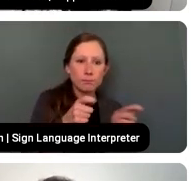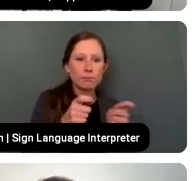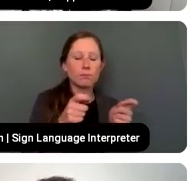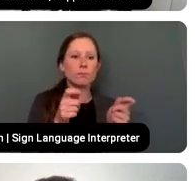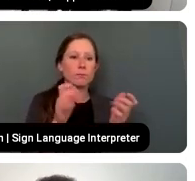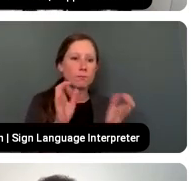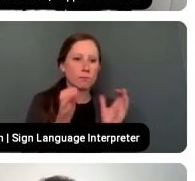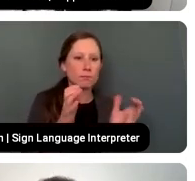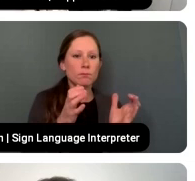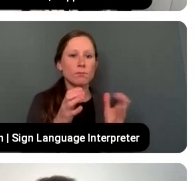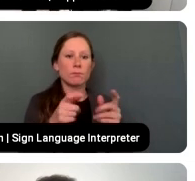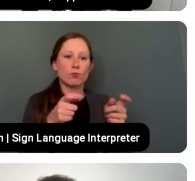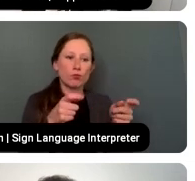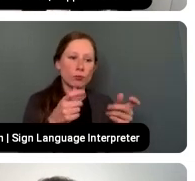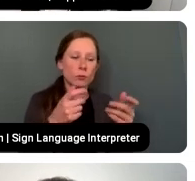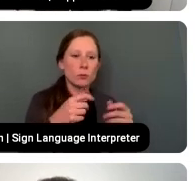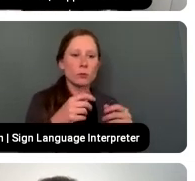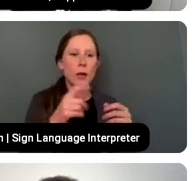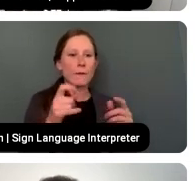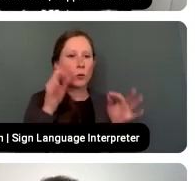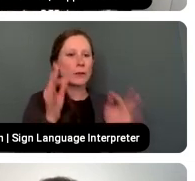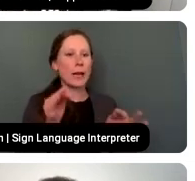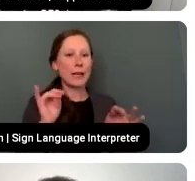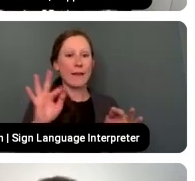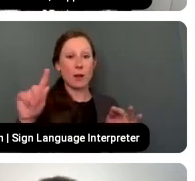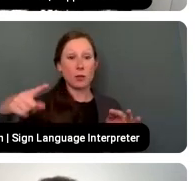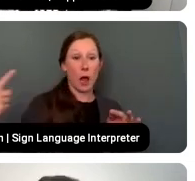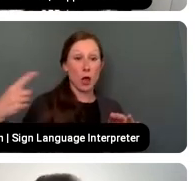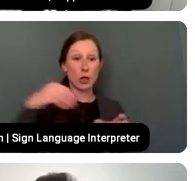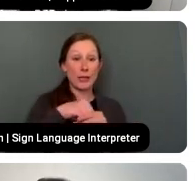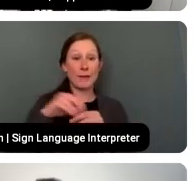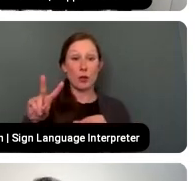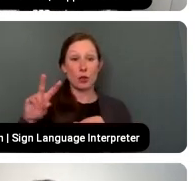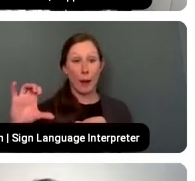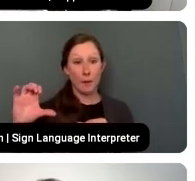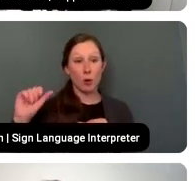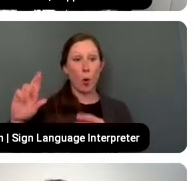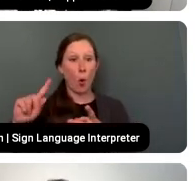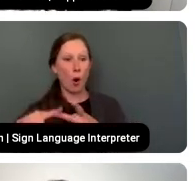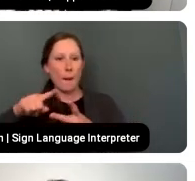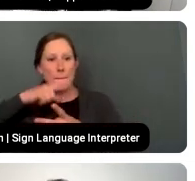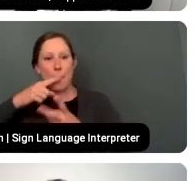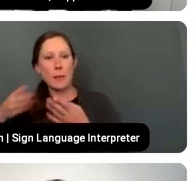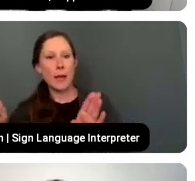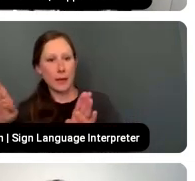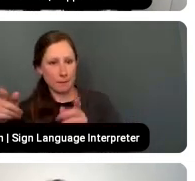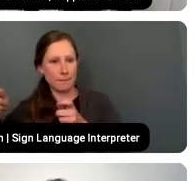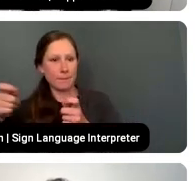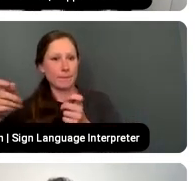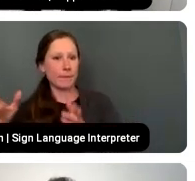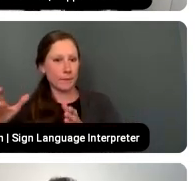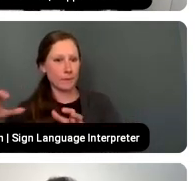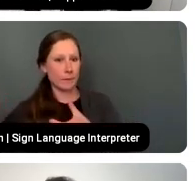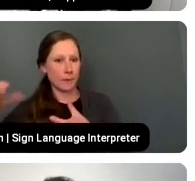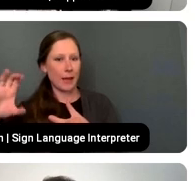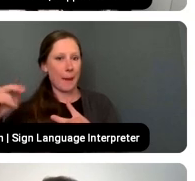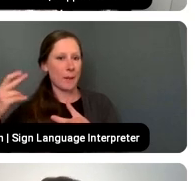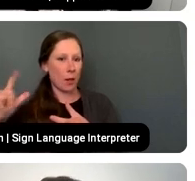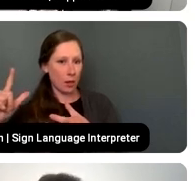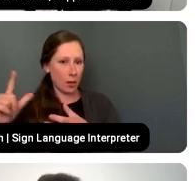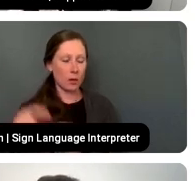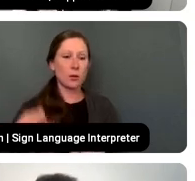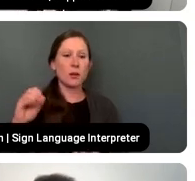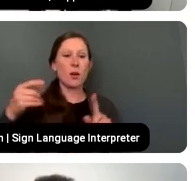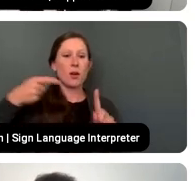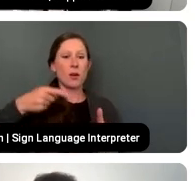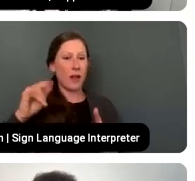deciding if a dollar should go into venture capital or a public equities manager. And they'll use IRR to sort of say, well, here's where our goal IRR is. And